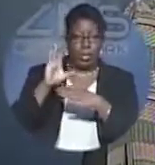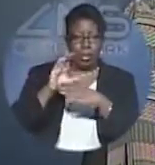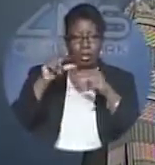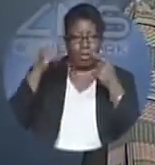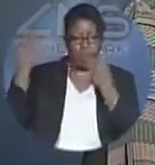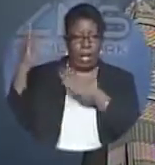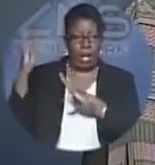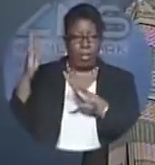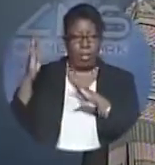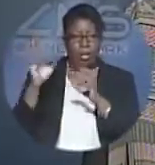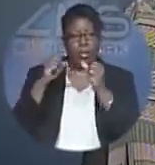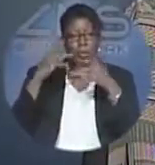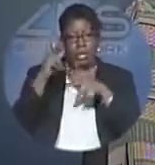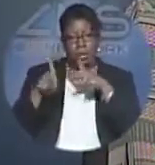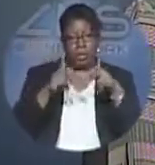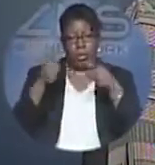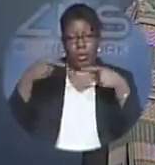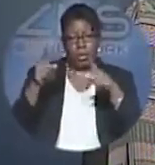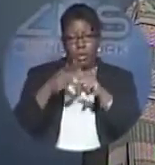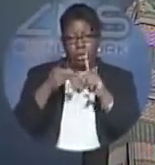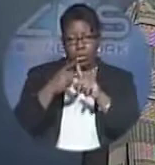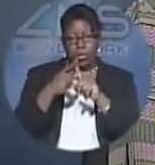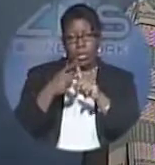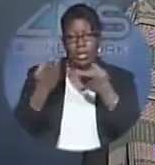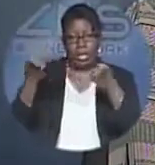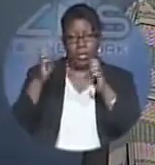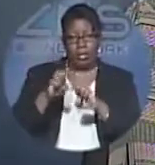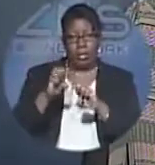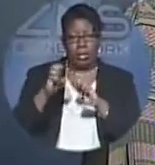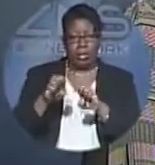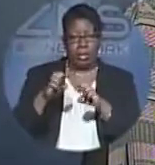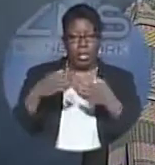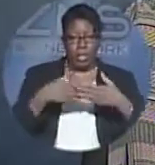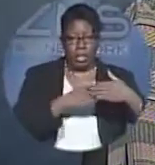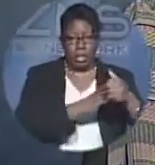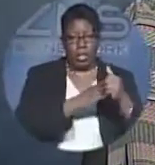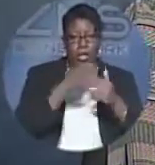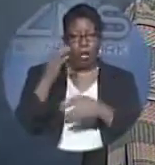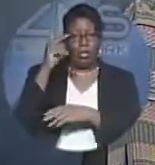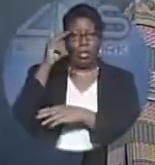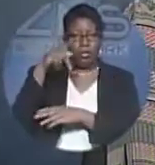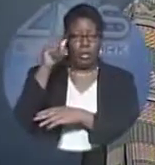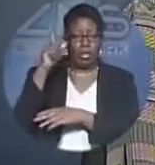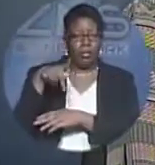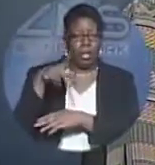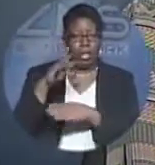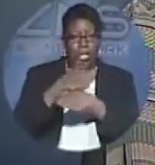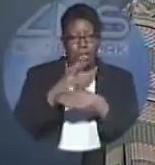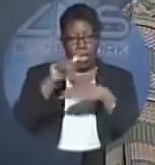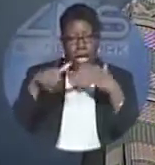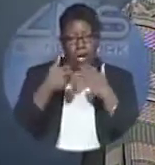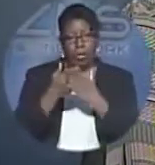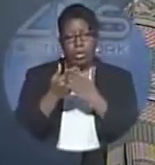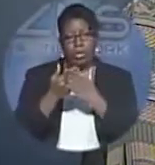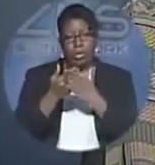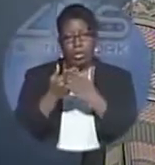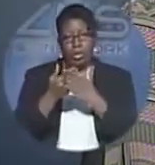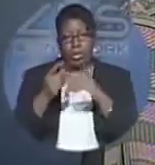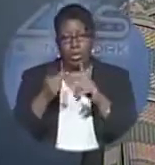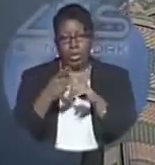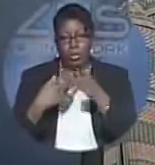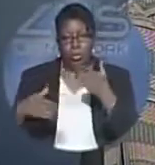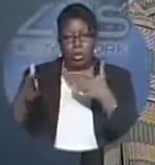persons turned out to attend the event. As Shashina Rowe reports, the leader of the Progressive Liberal Party shared how he plans to revive Grand Bahama's